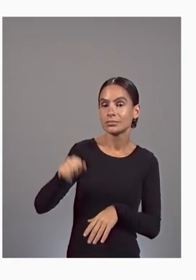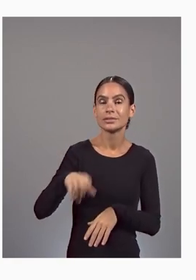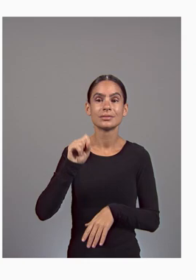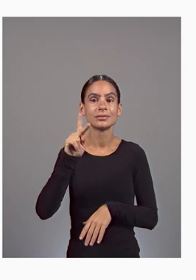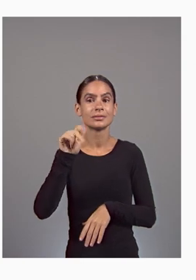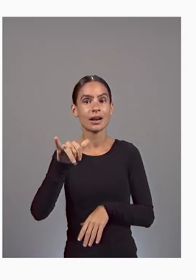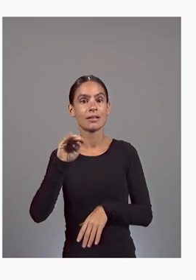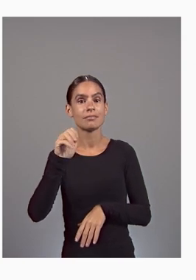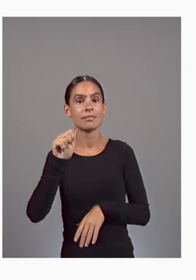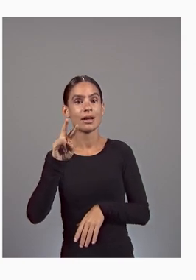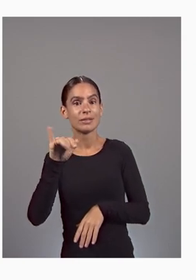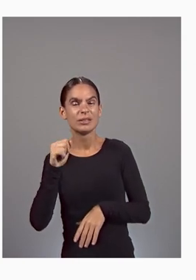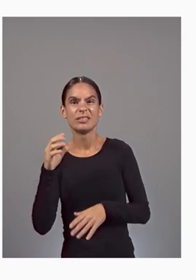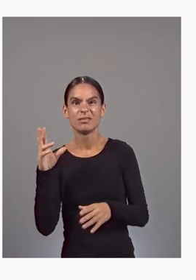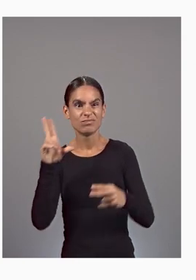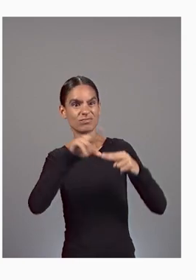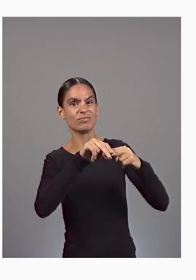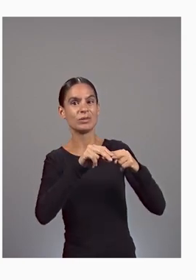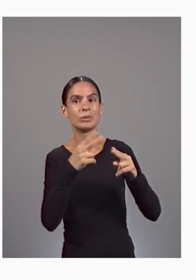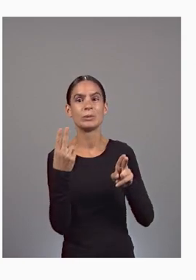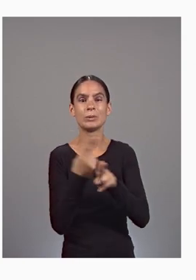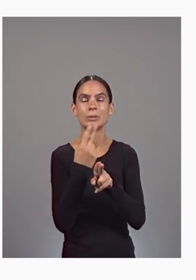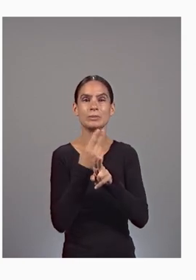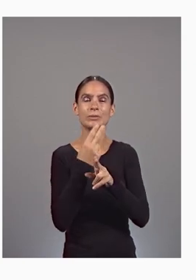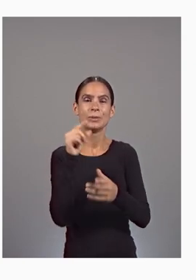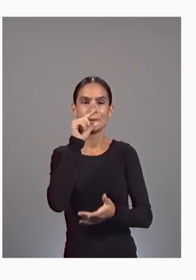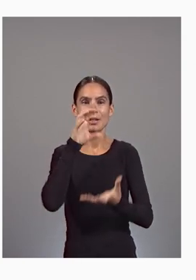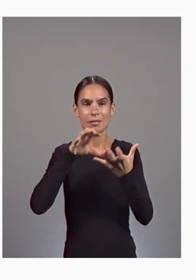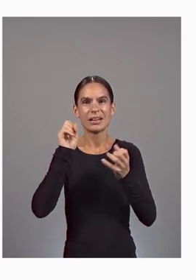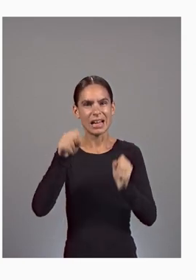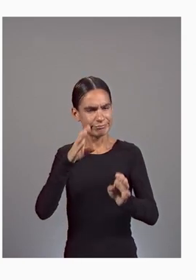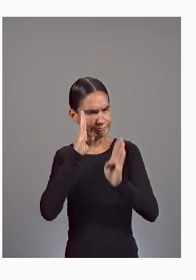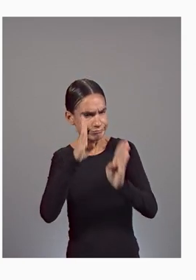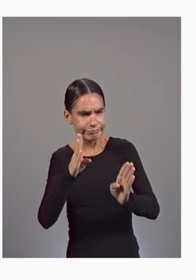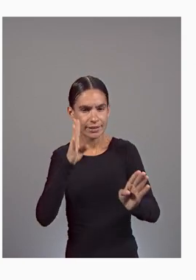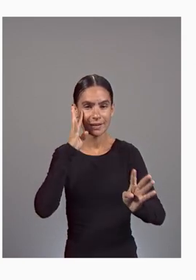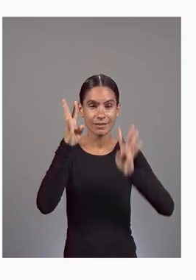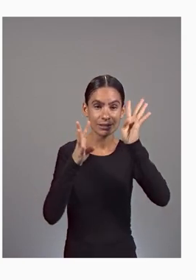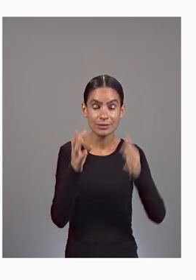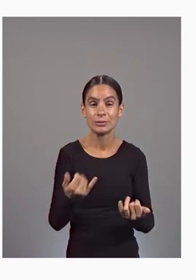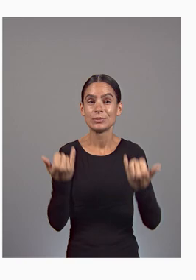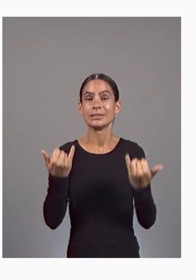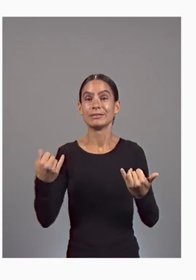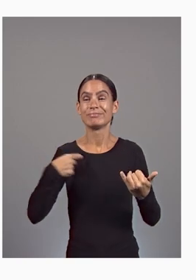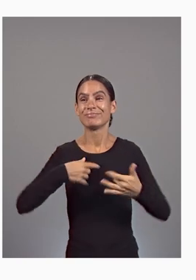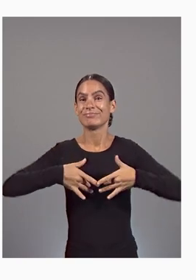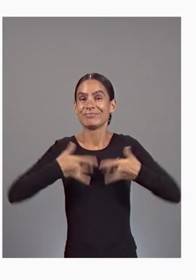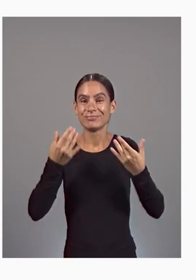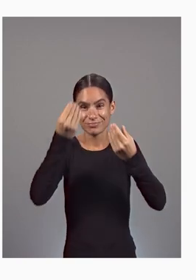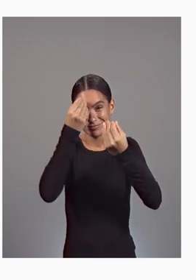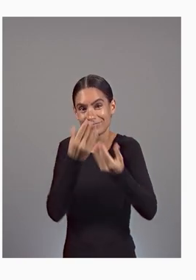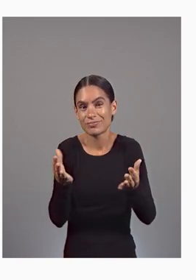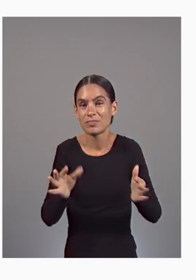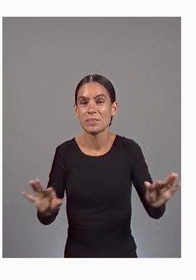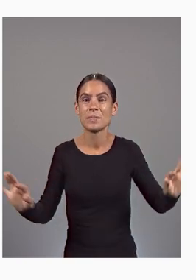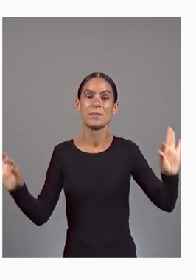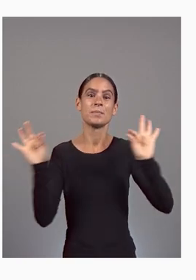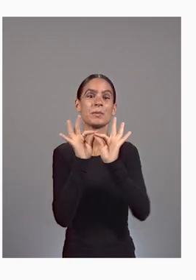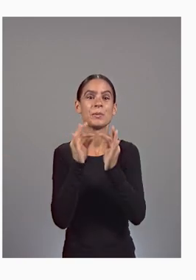can focus on innovation. And today, I'm excited to announce an important new partnership with Coinbase.